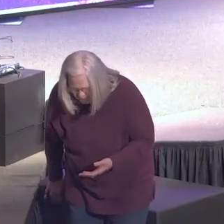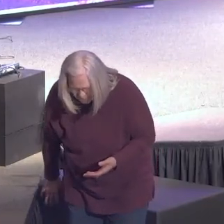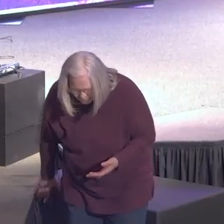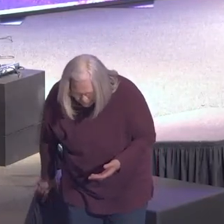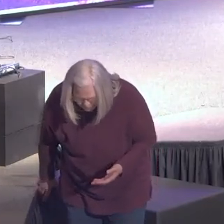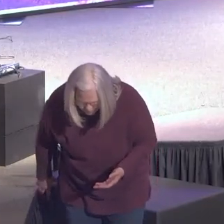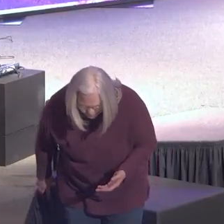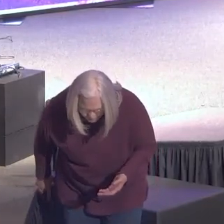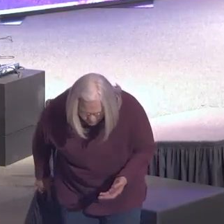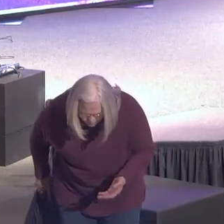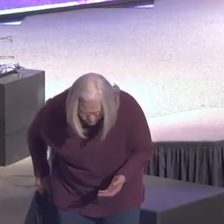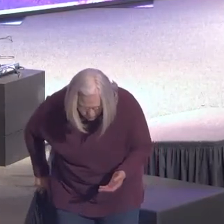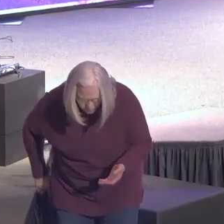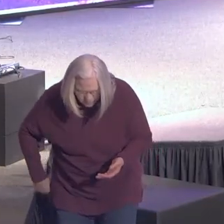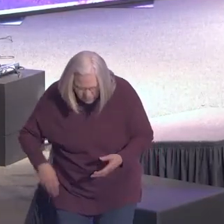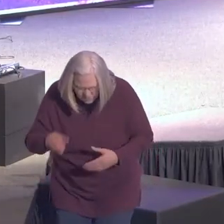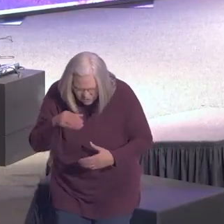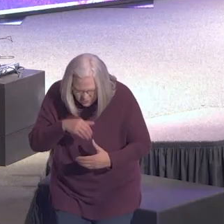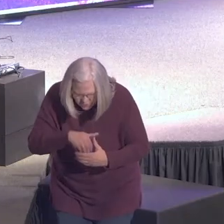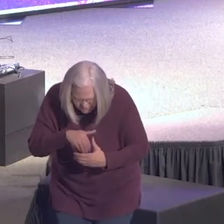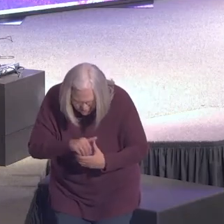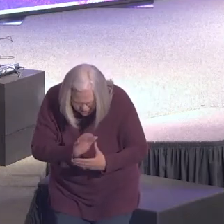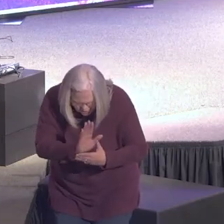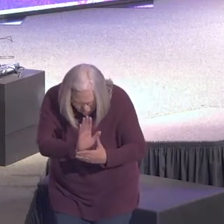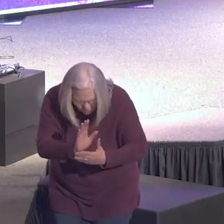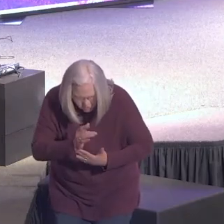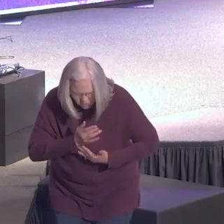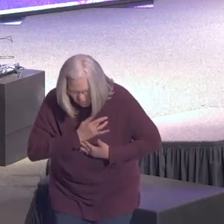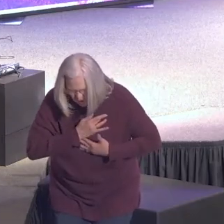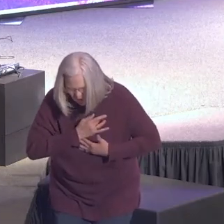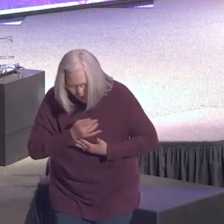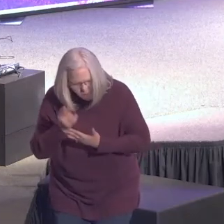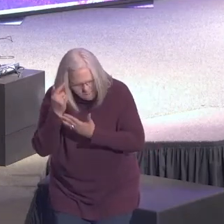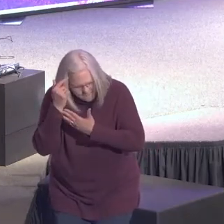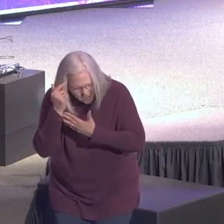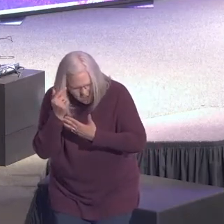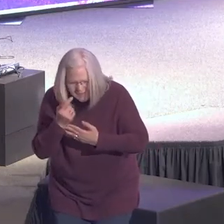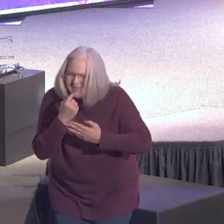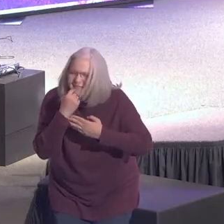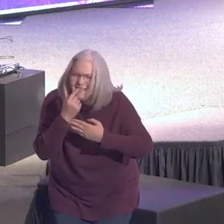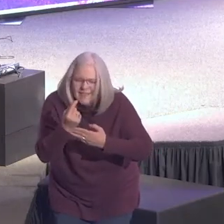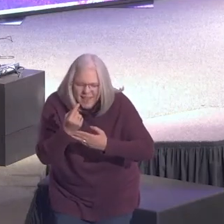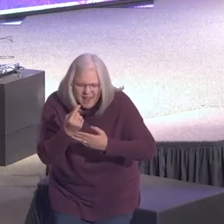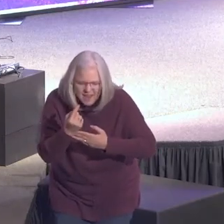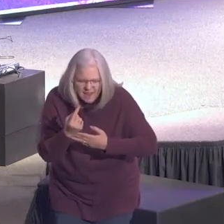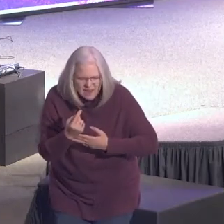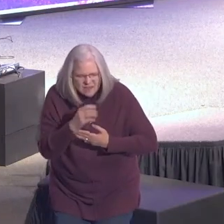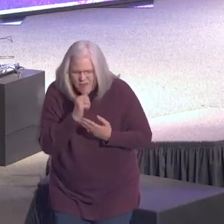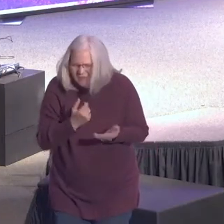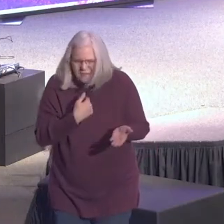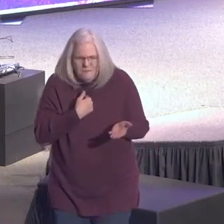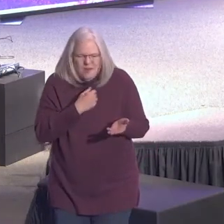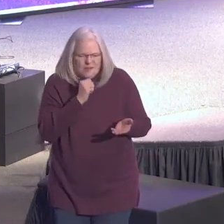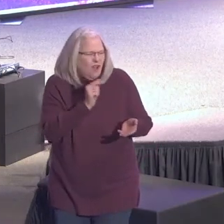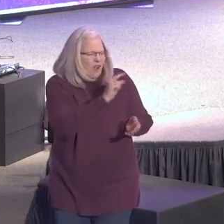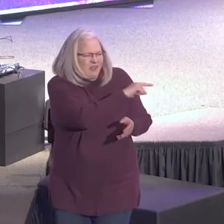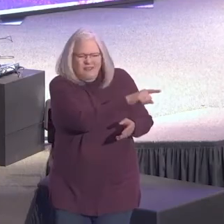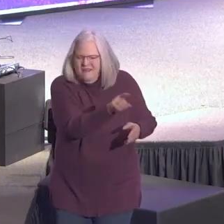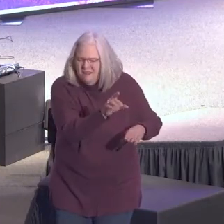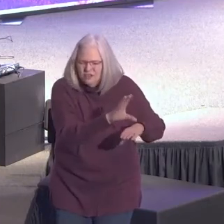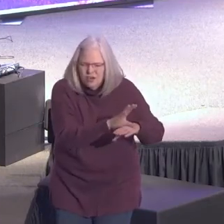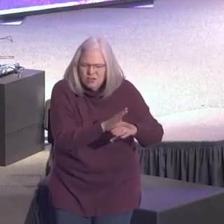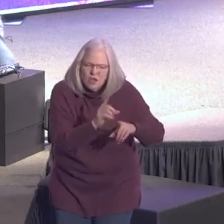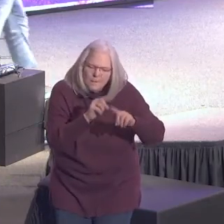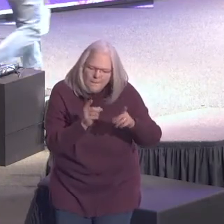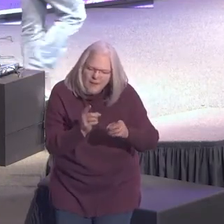And just within your own heart and mind, just to say this, not to me and not to our congregation, but to say this